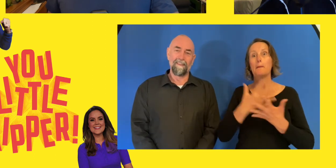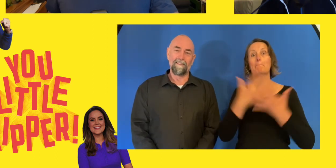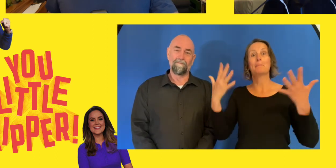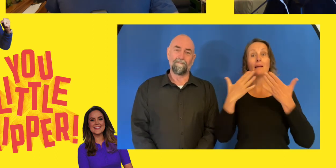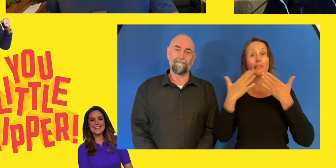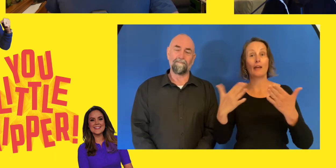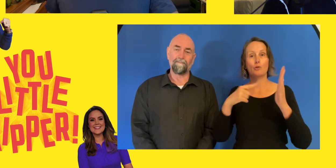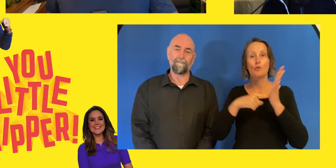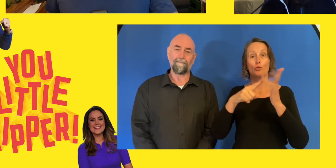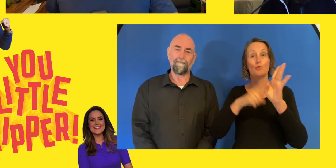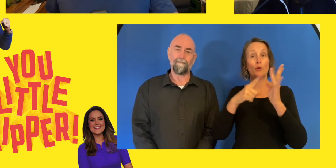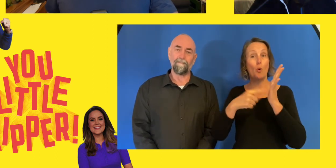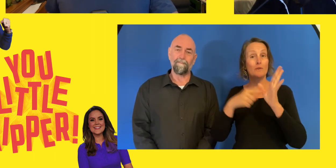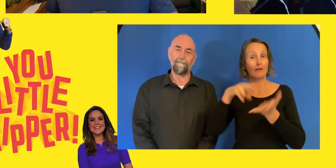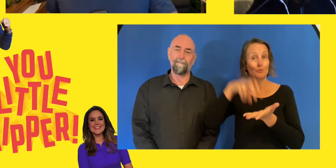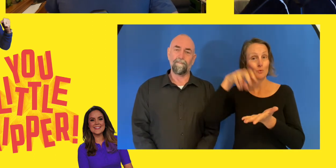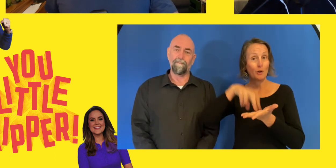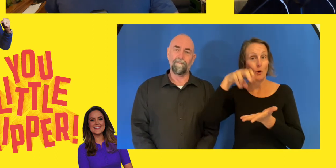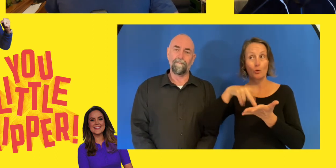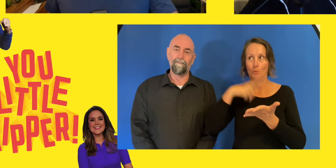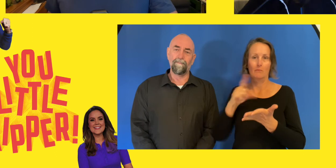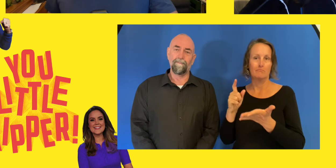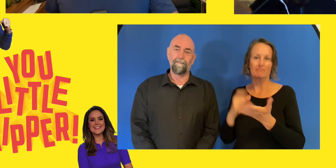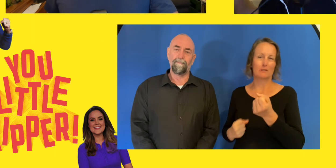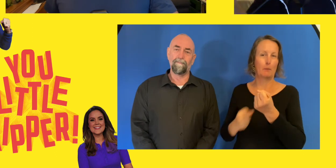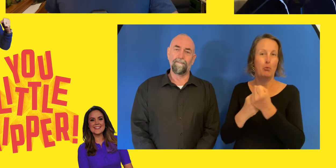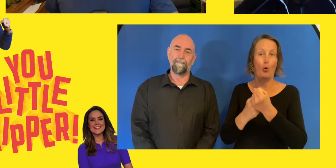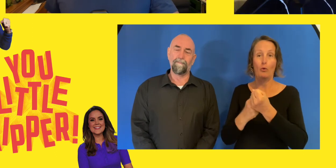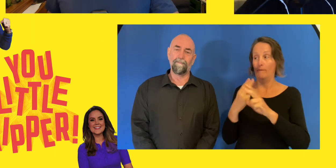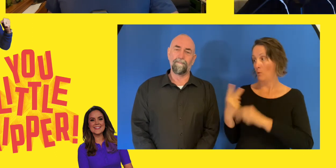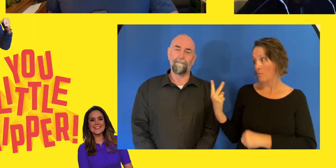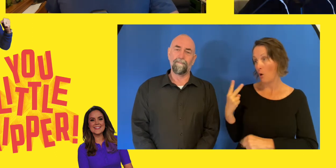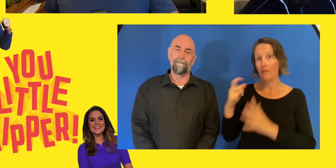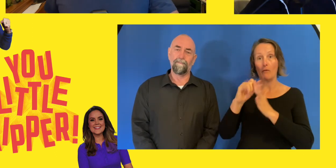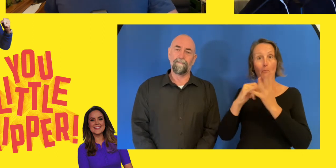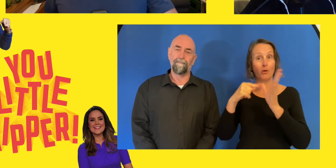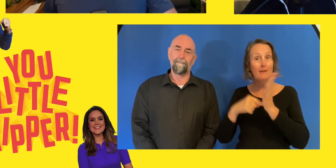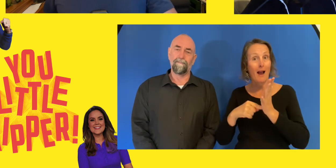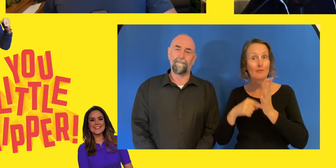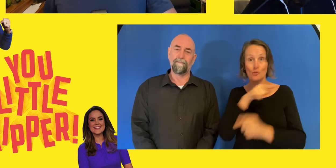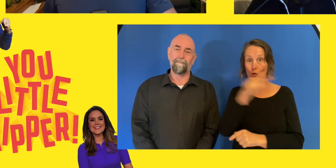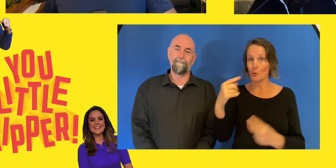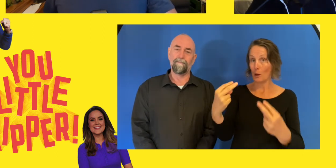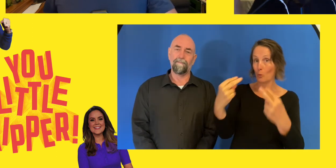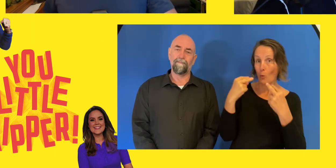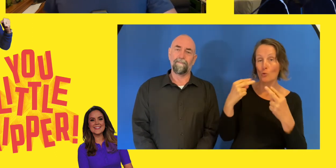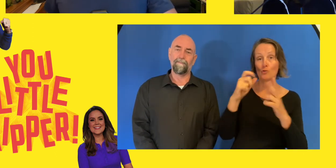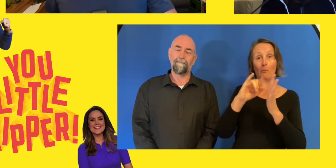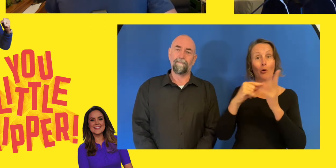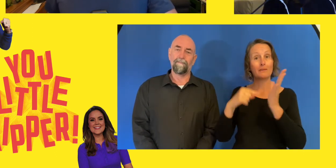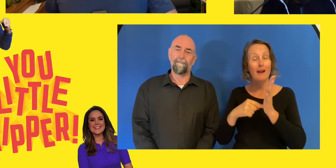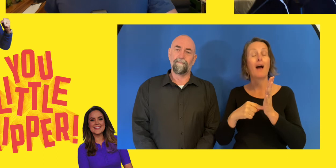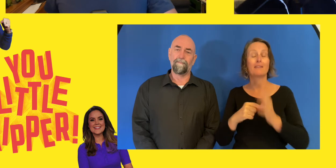for making this podcast possible. They let Kurt and I have a chat. They let us chat to you at home, listening to You Little Ripper, but they